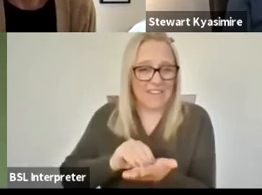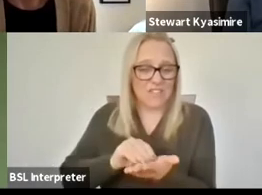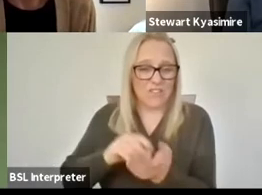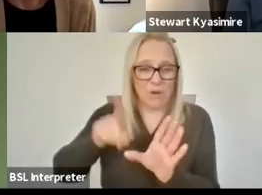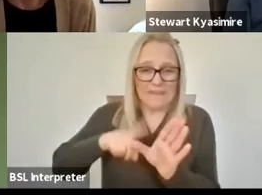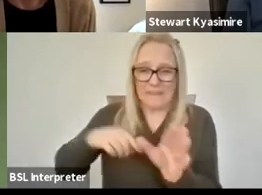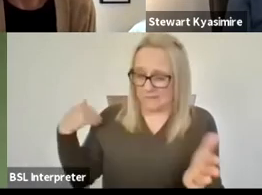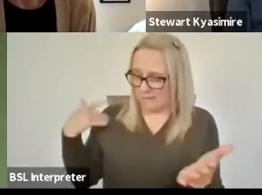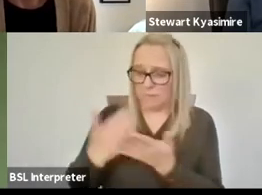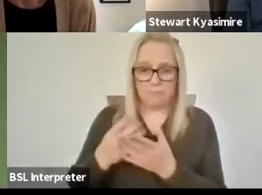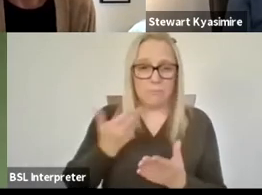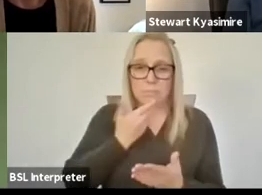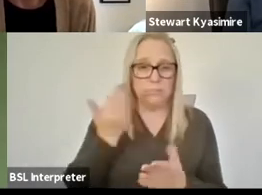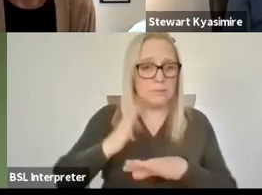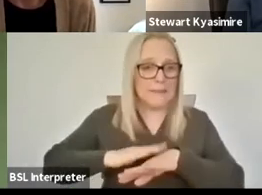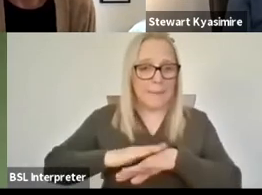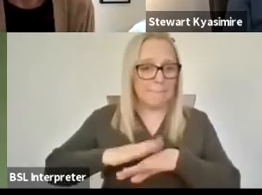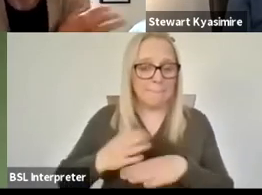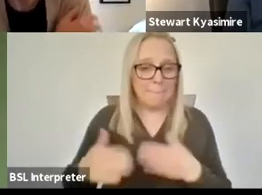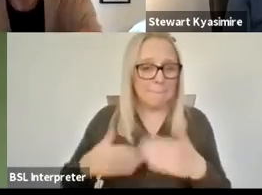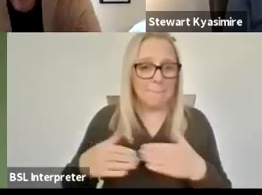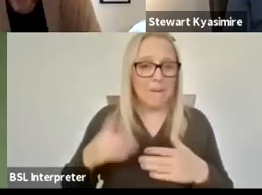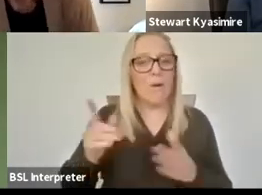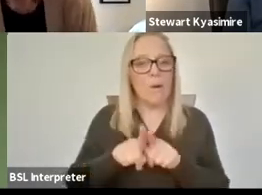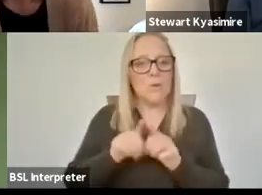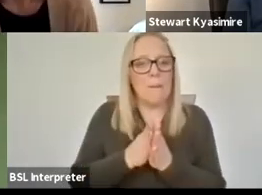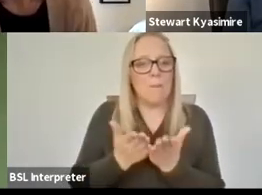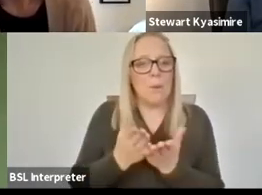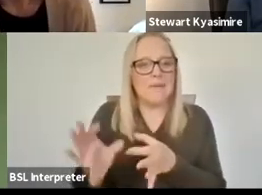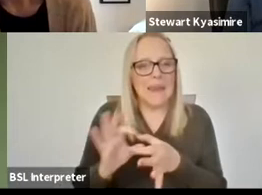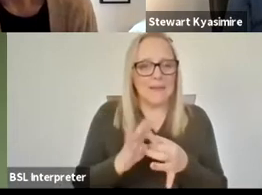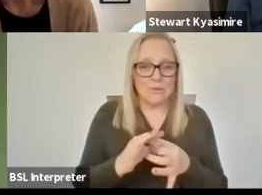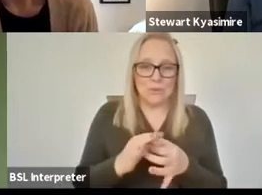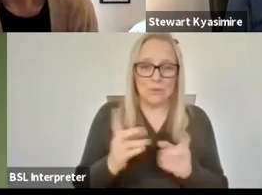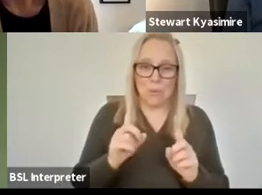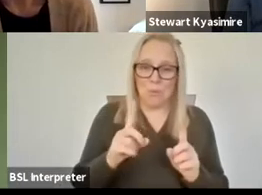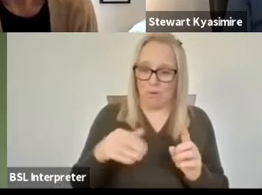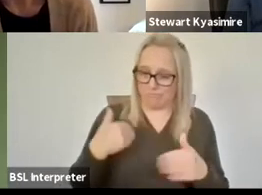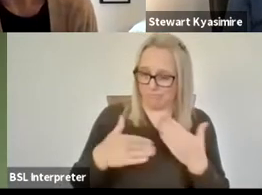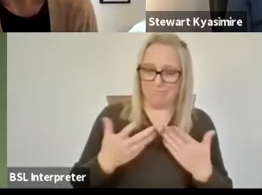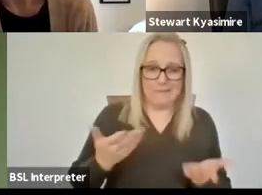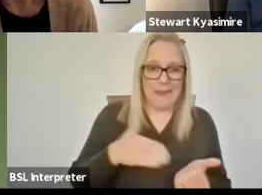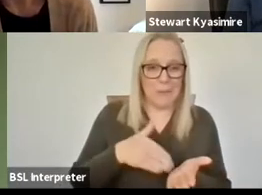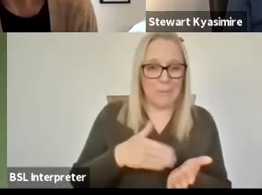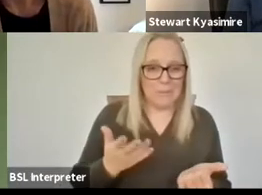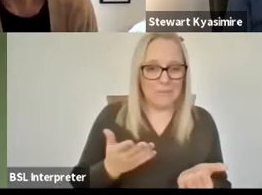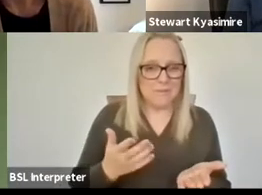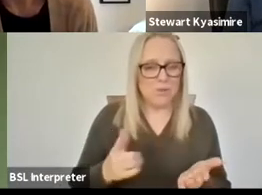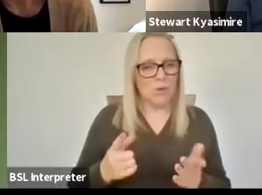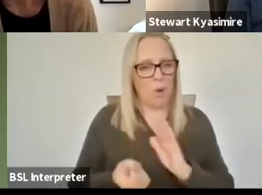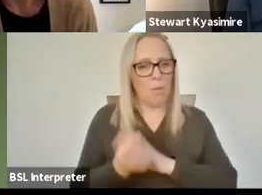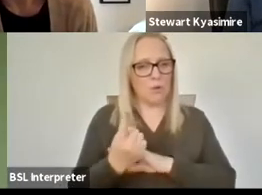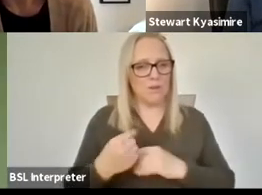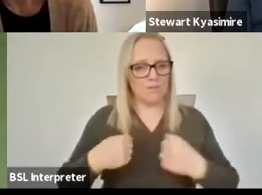to what we're going through so um and then to reconnect it does mean that arts